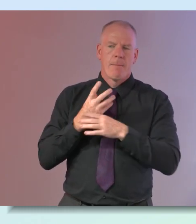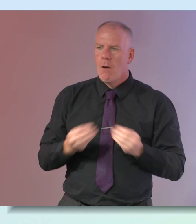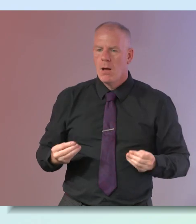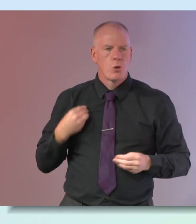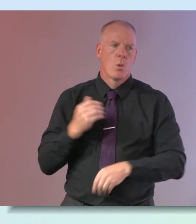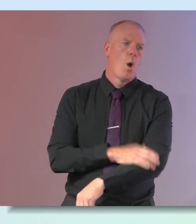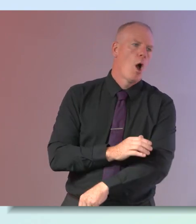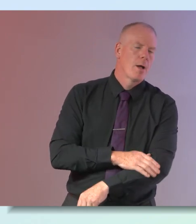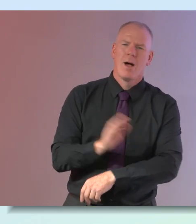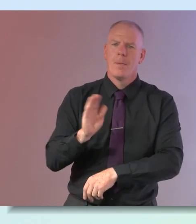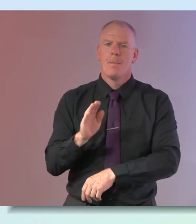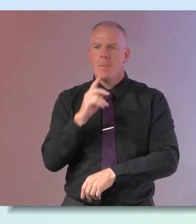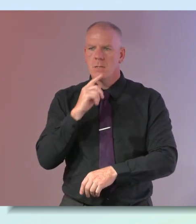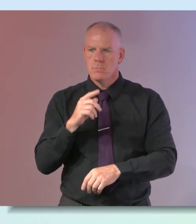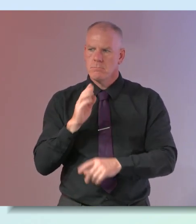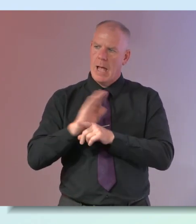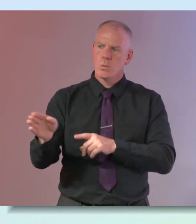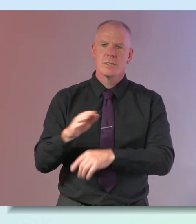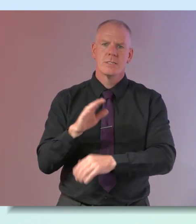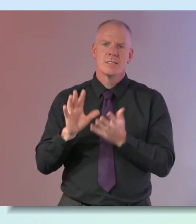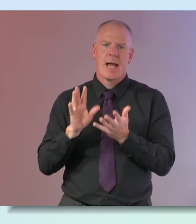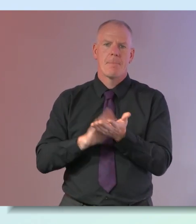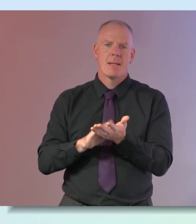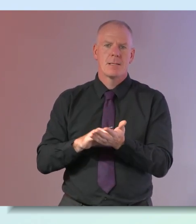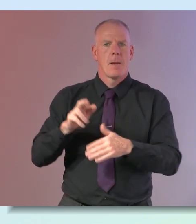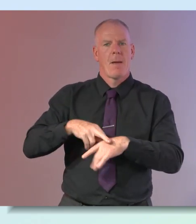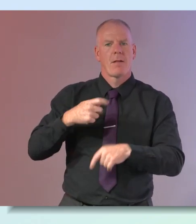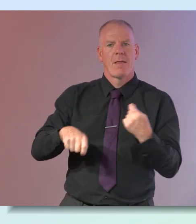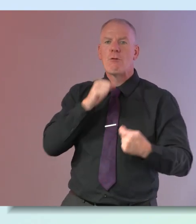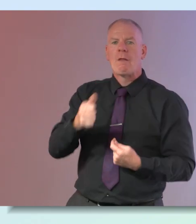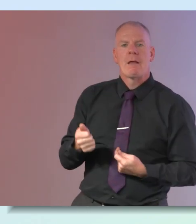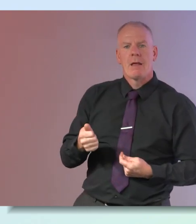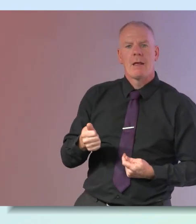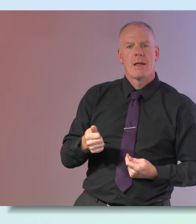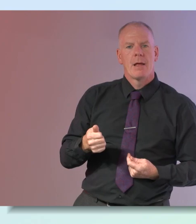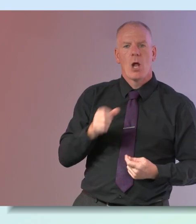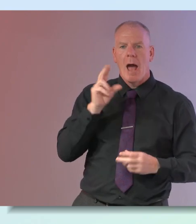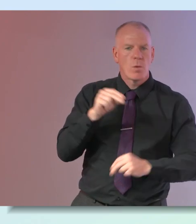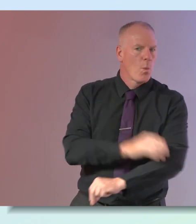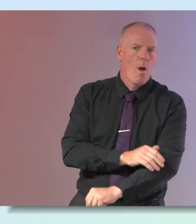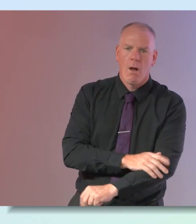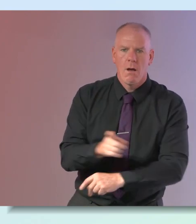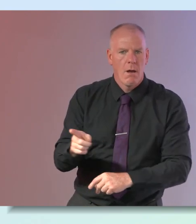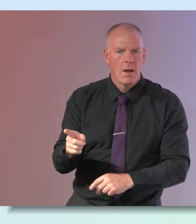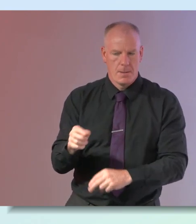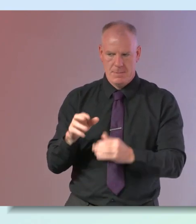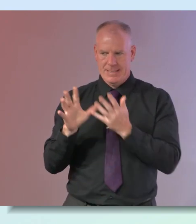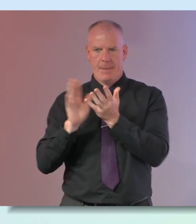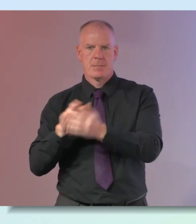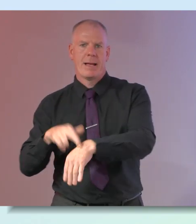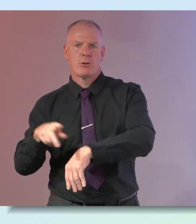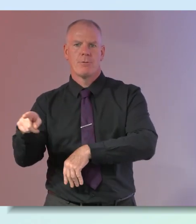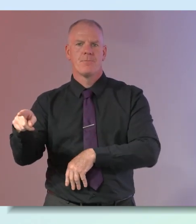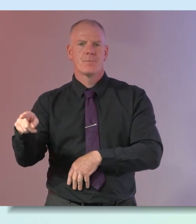walk whereas if you did 10 minutes that's better than not having gone out at all so any small changes um